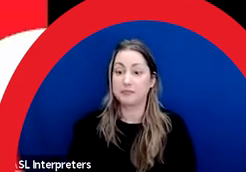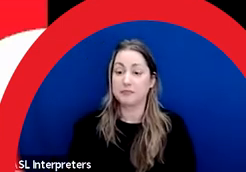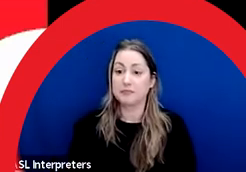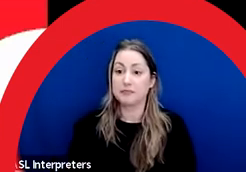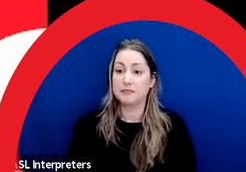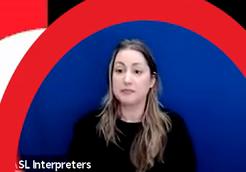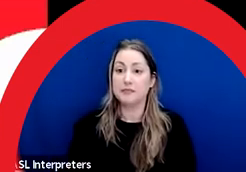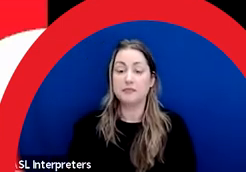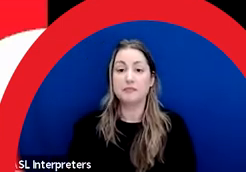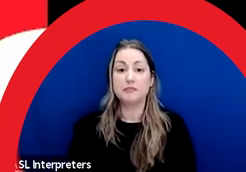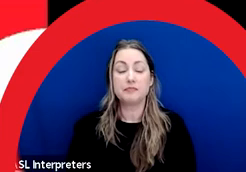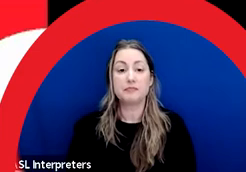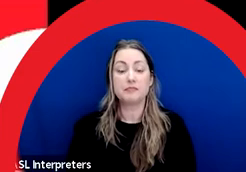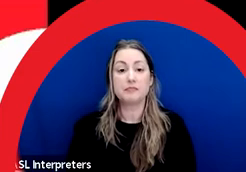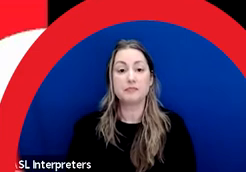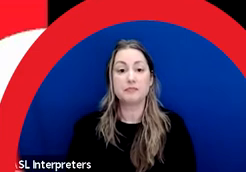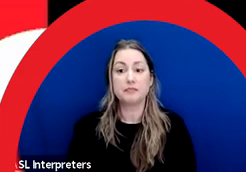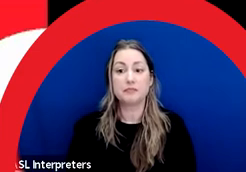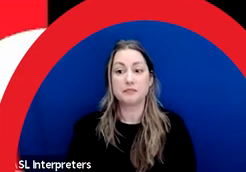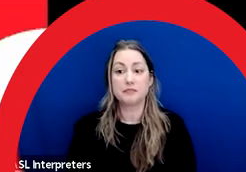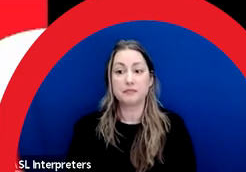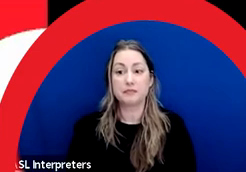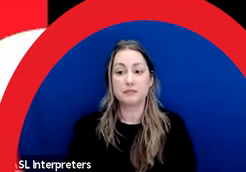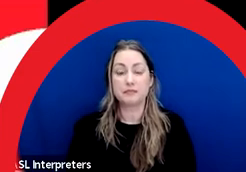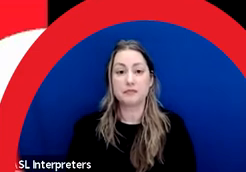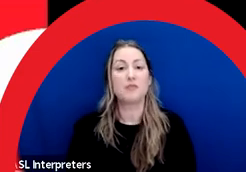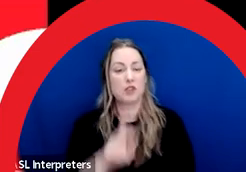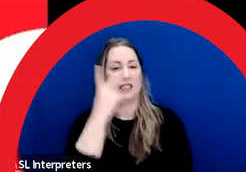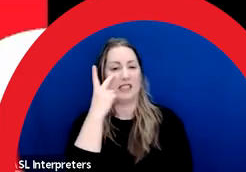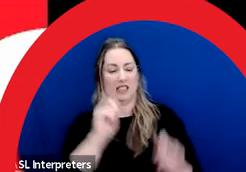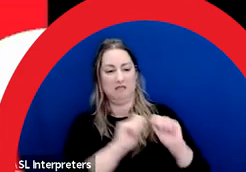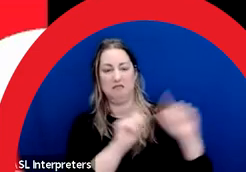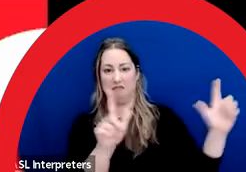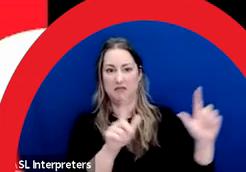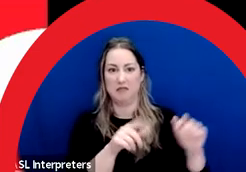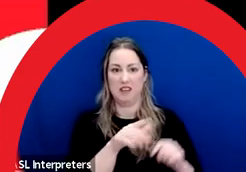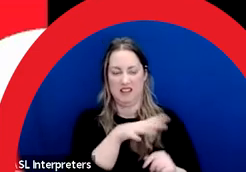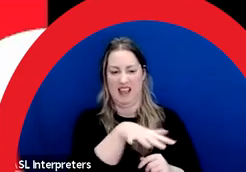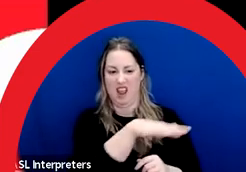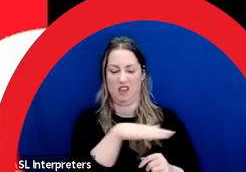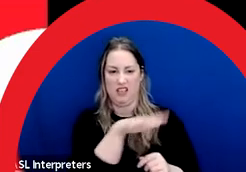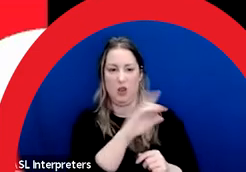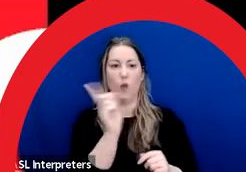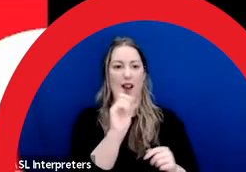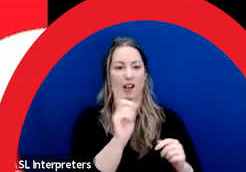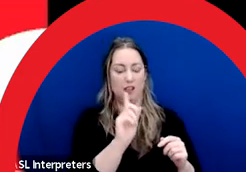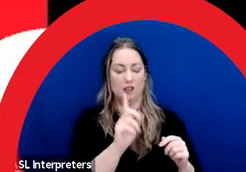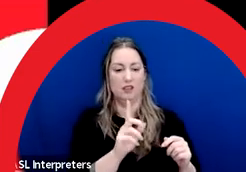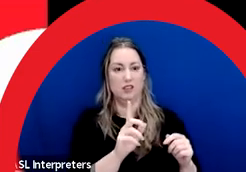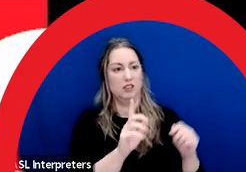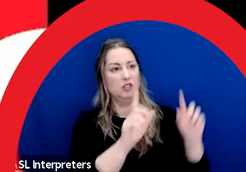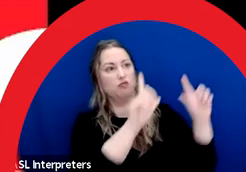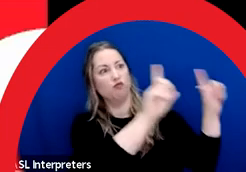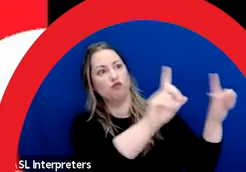The area of roadway available for painting is shown on this slide. The sidewalks and parking